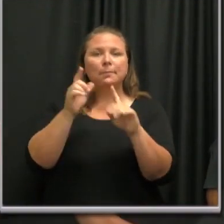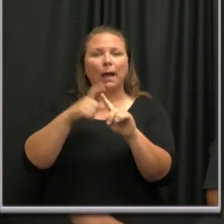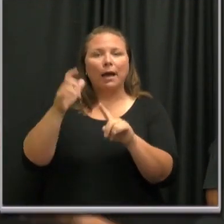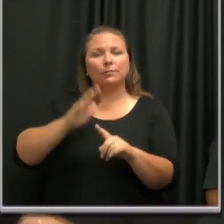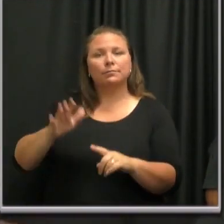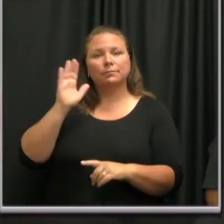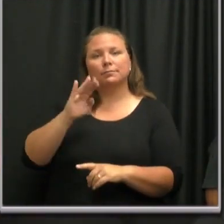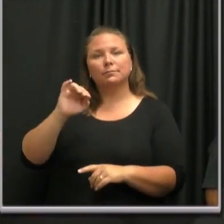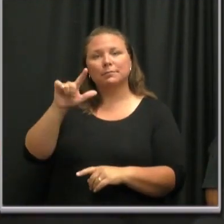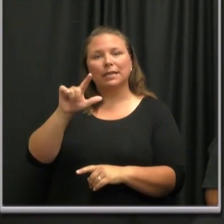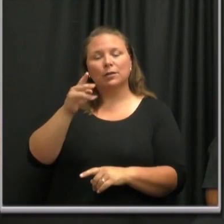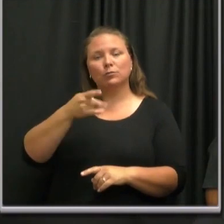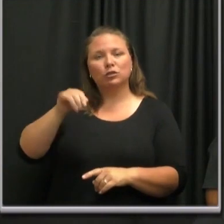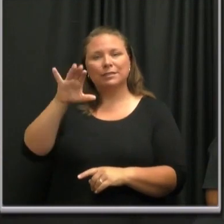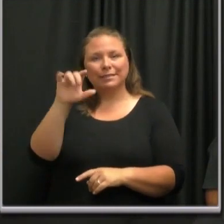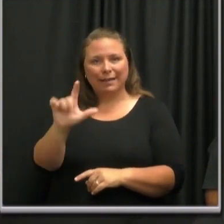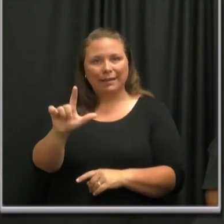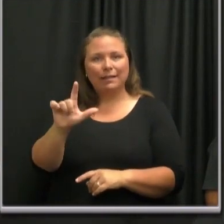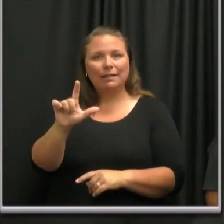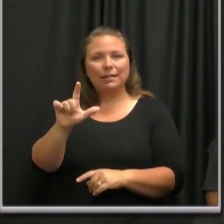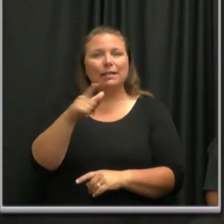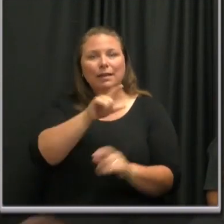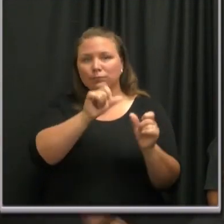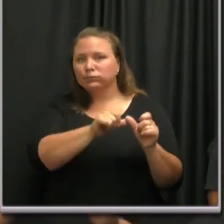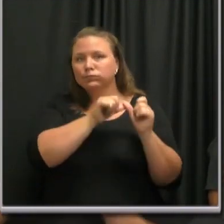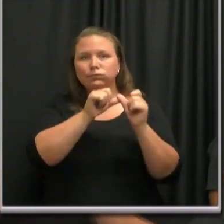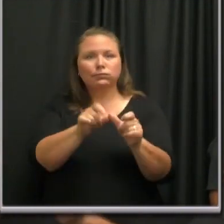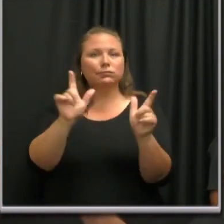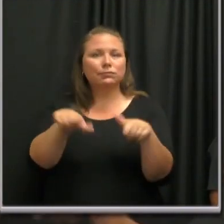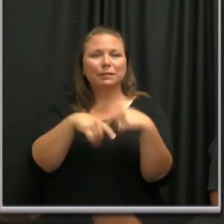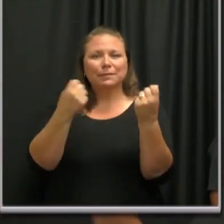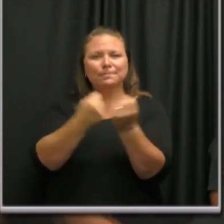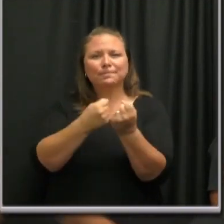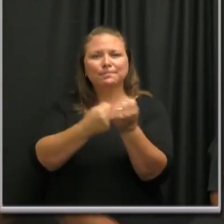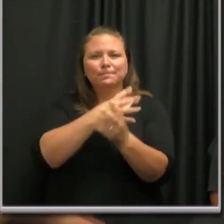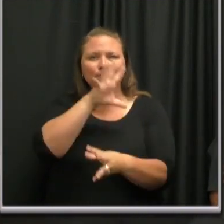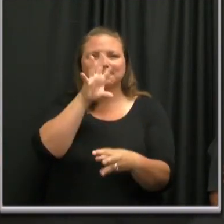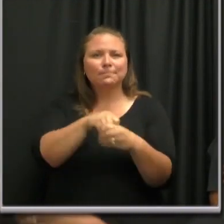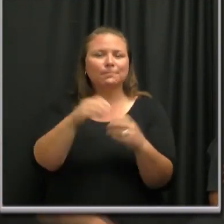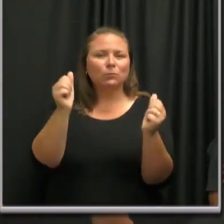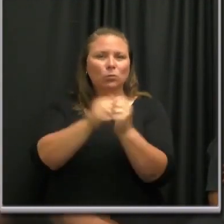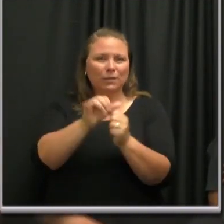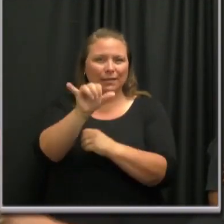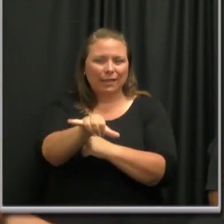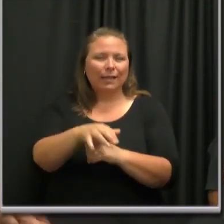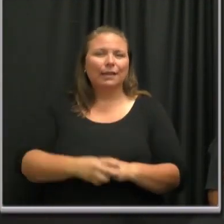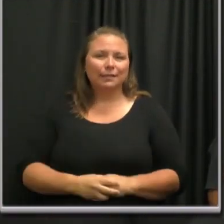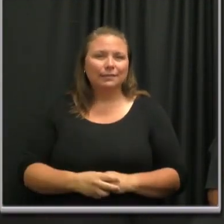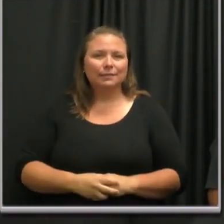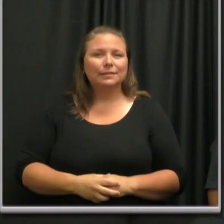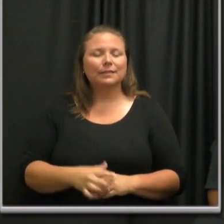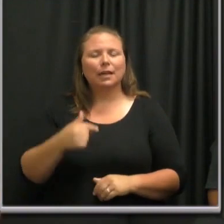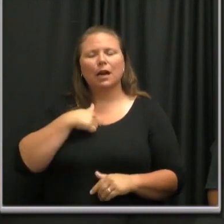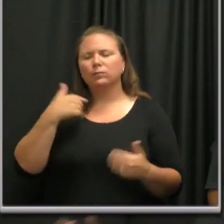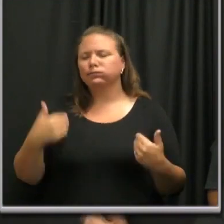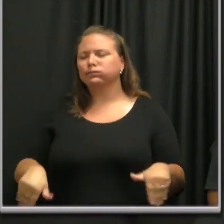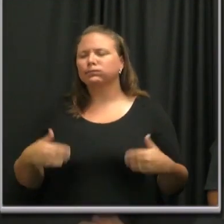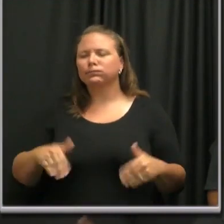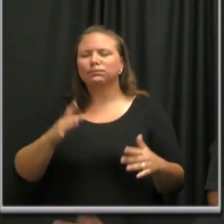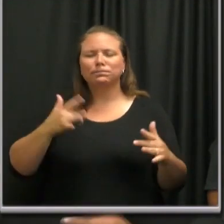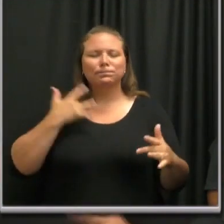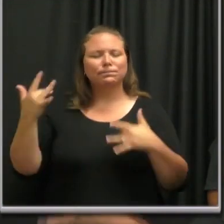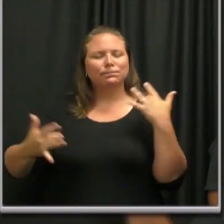mayor Bill Purcell. He continues to be a very active part of it, and I am so